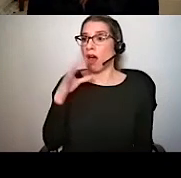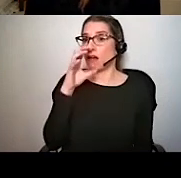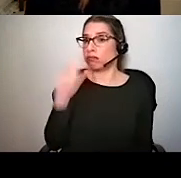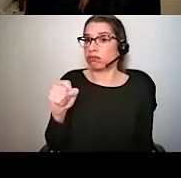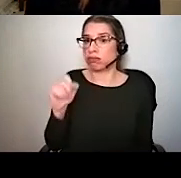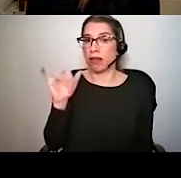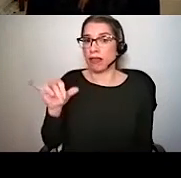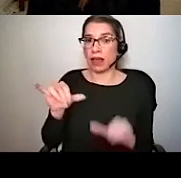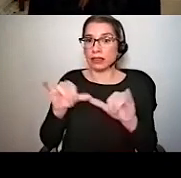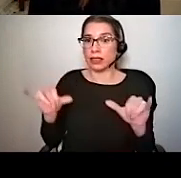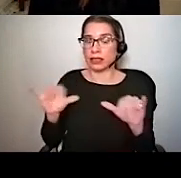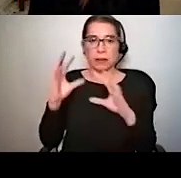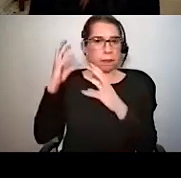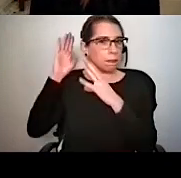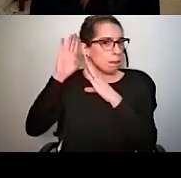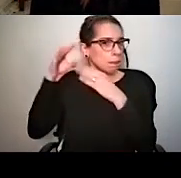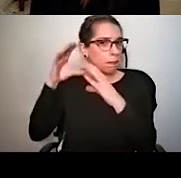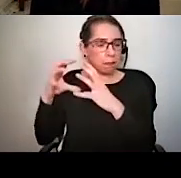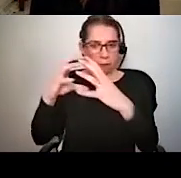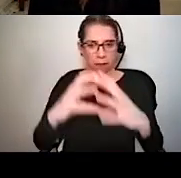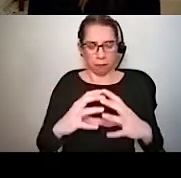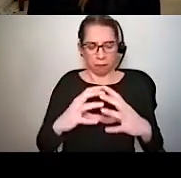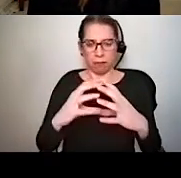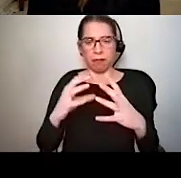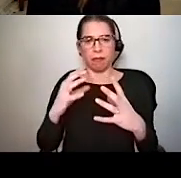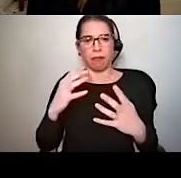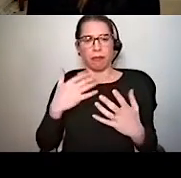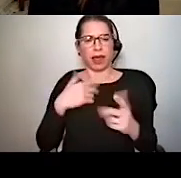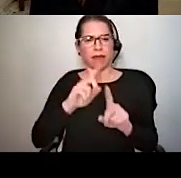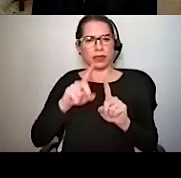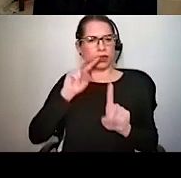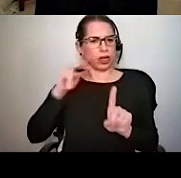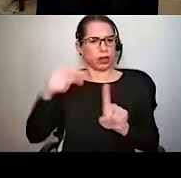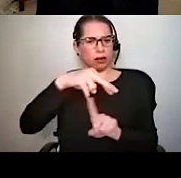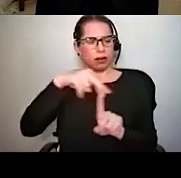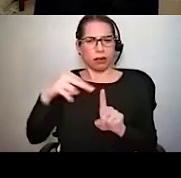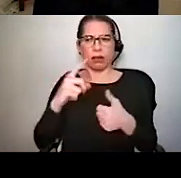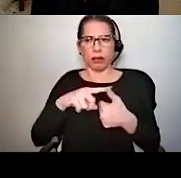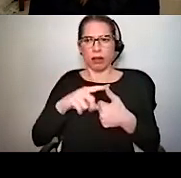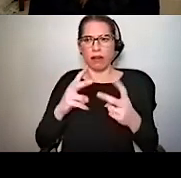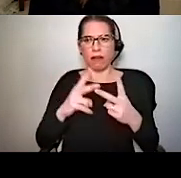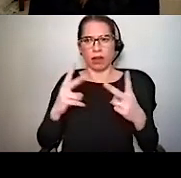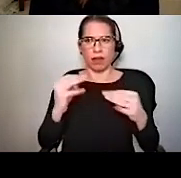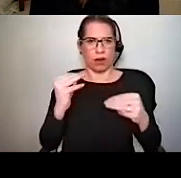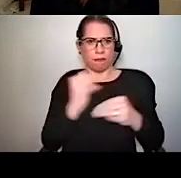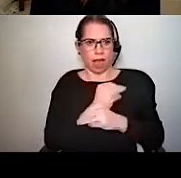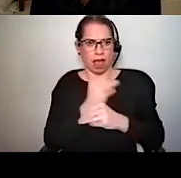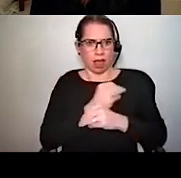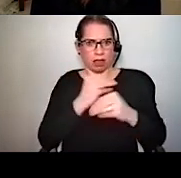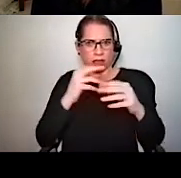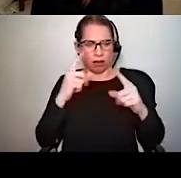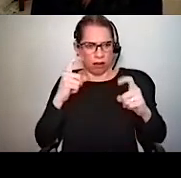on the one hand, it is so mathematical, the input sound can be so easily broken down into